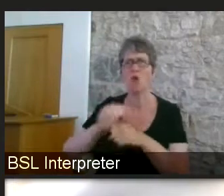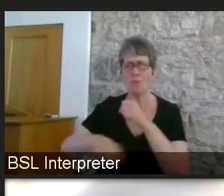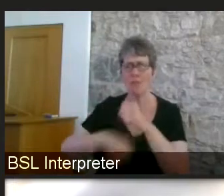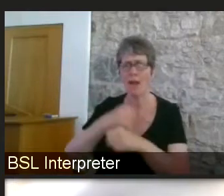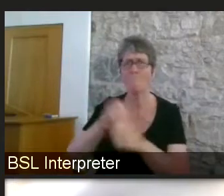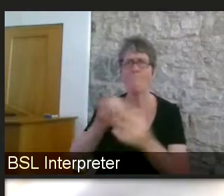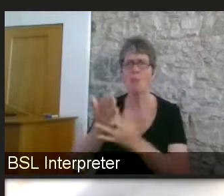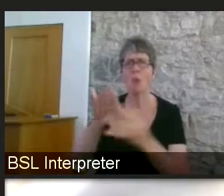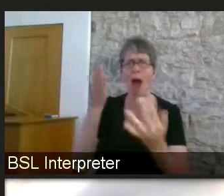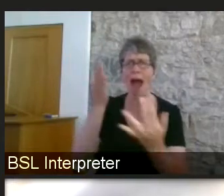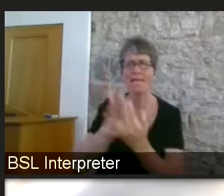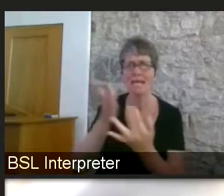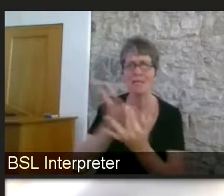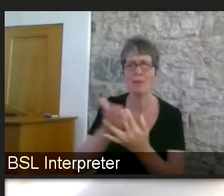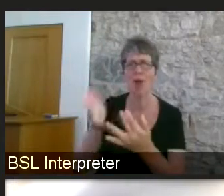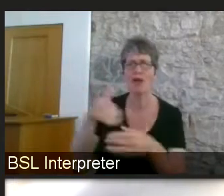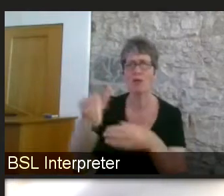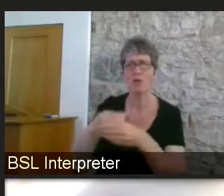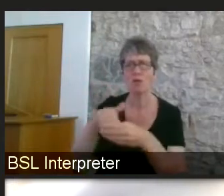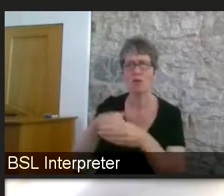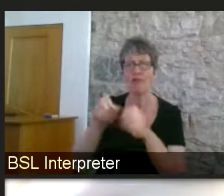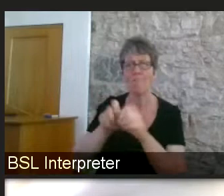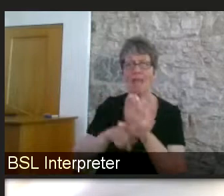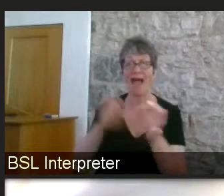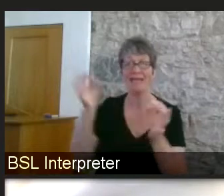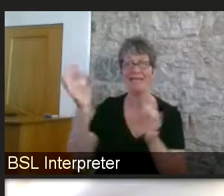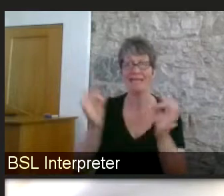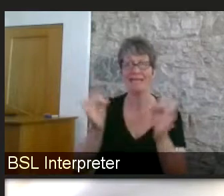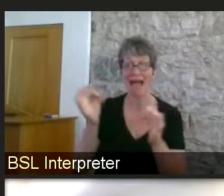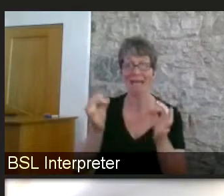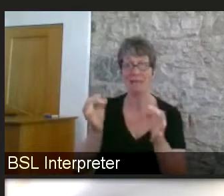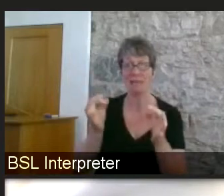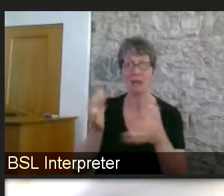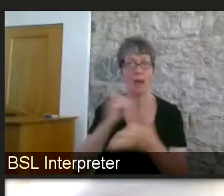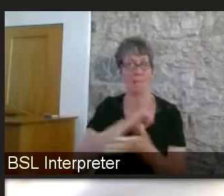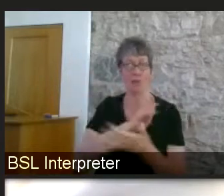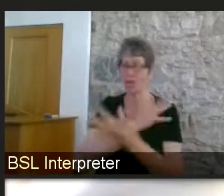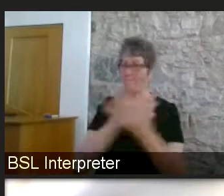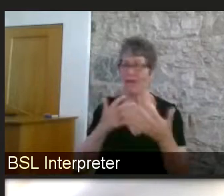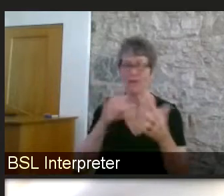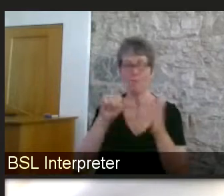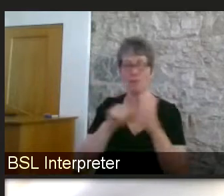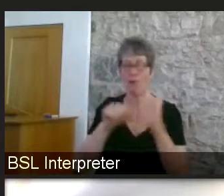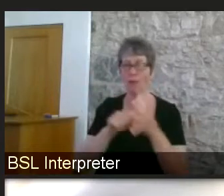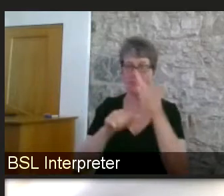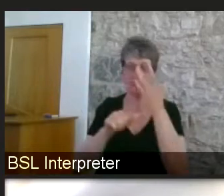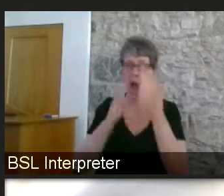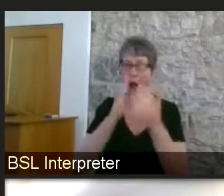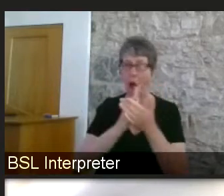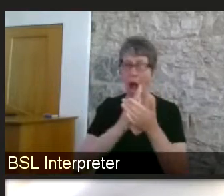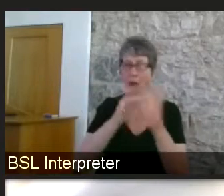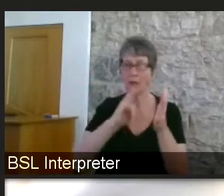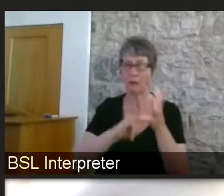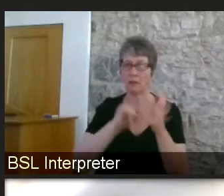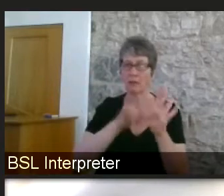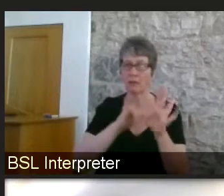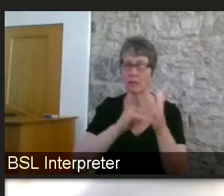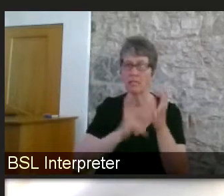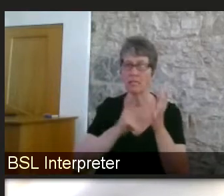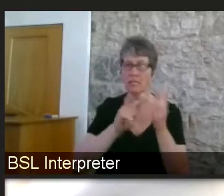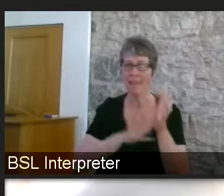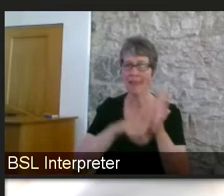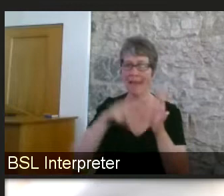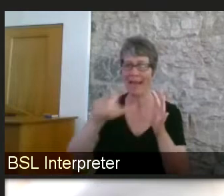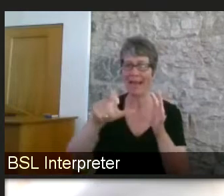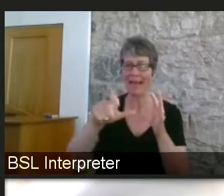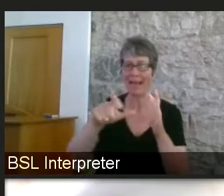often the challenges cannot be fixed by access to work alone because there are issues that are systemic so i think you know we're talking about designing workplaces very important needs as a member that disabled people have a